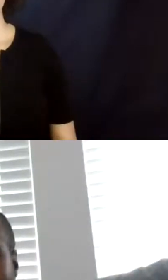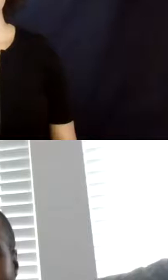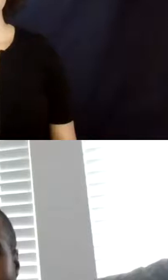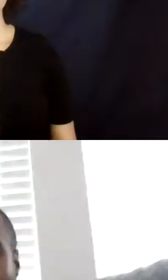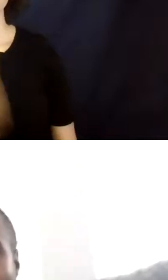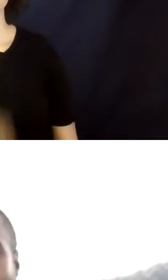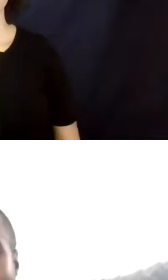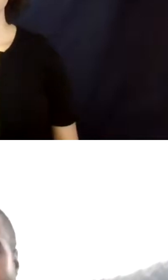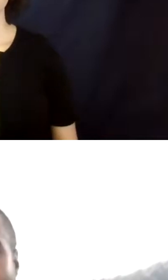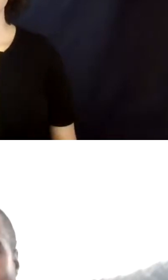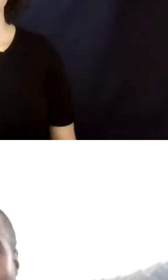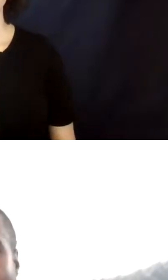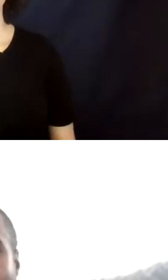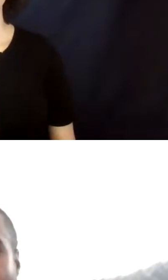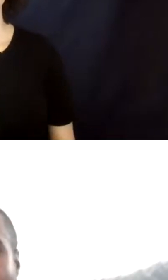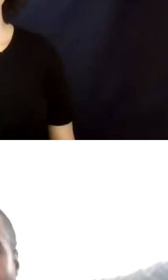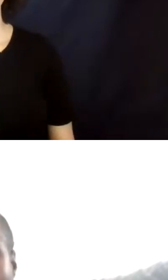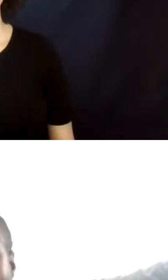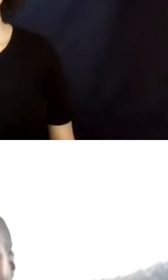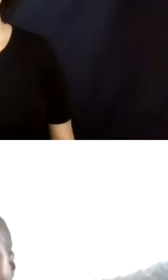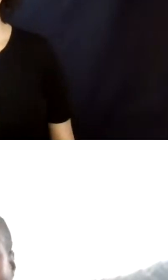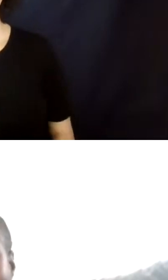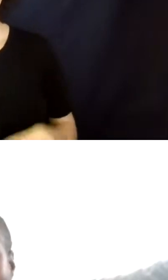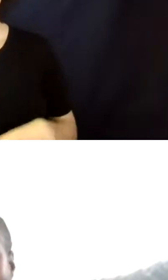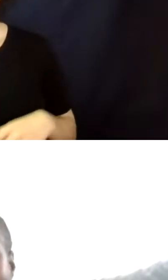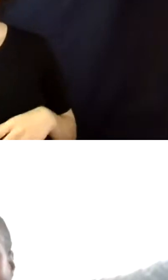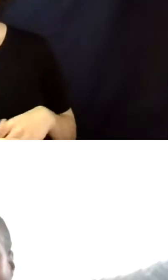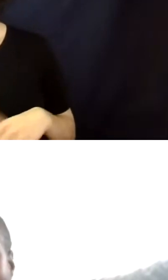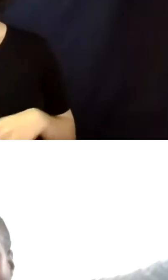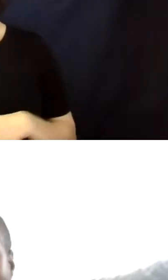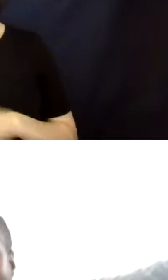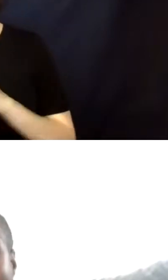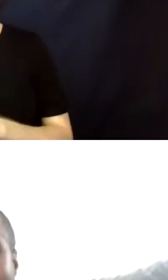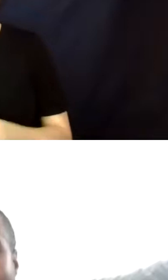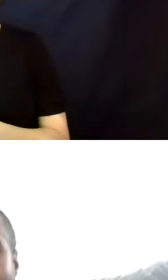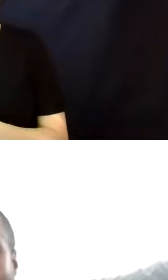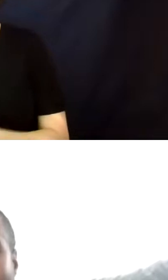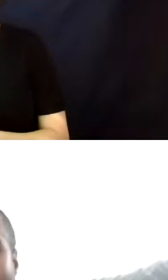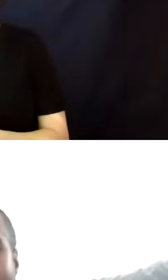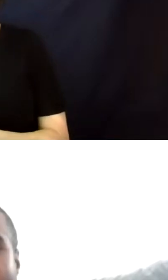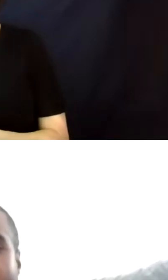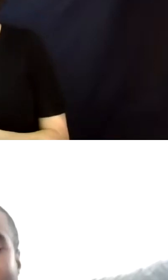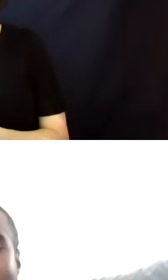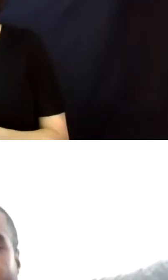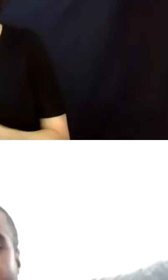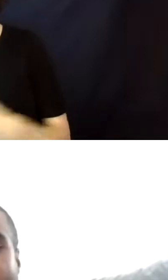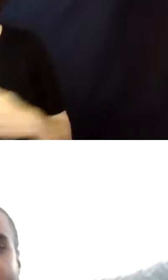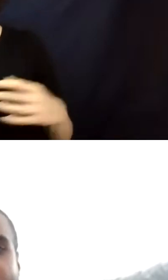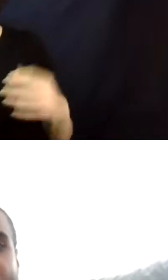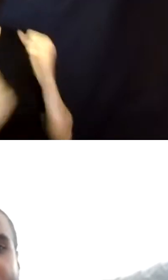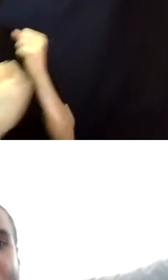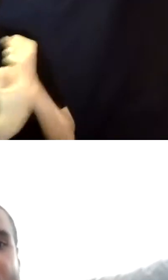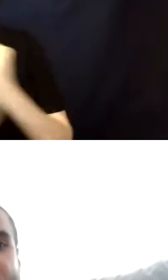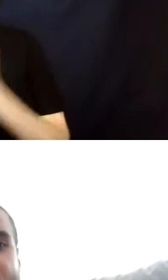If an individual with disabilities under supported decision-making has multiple individuals listed, who has the